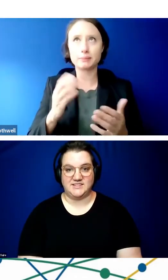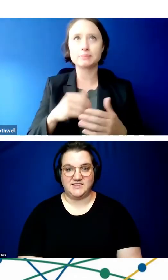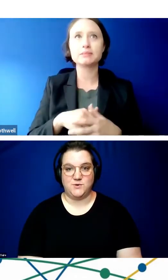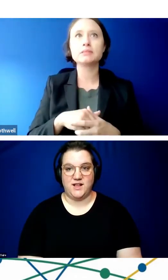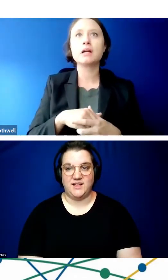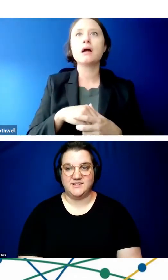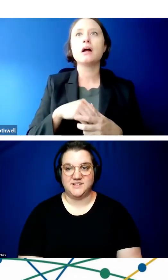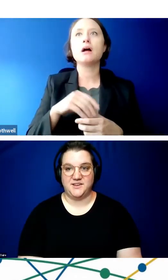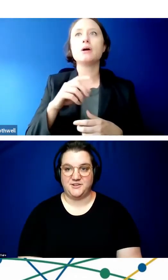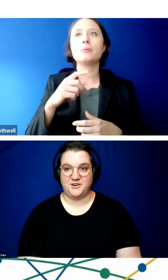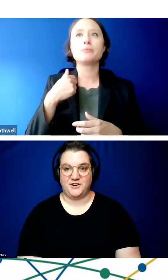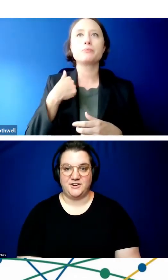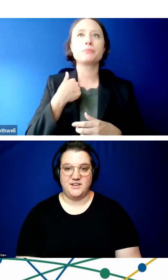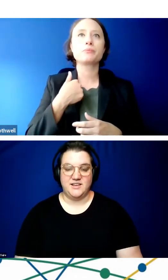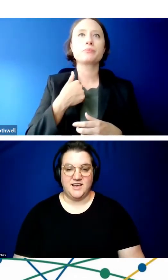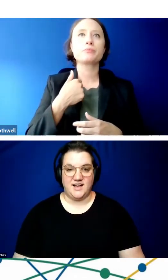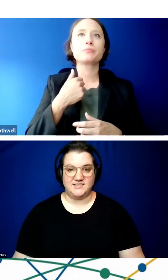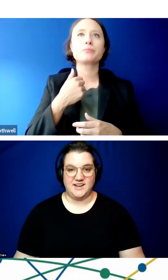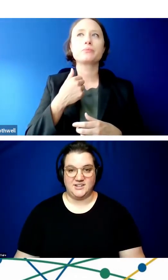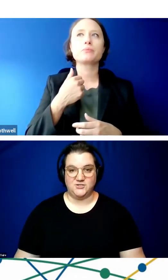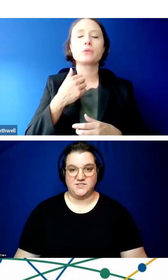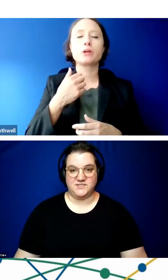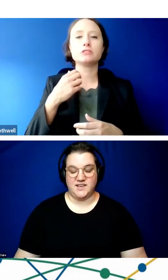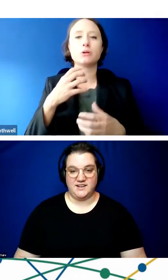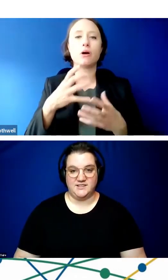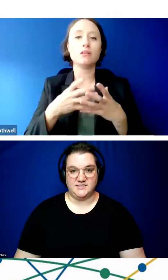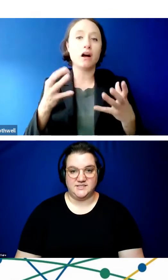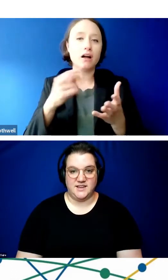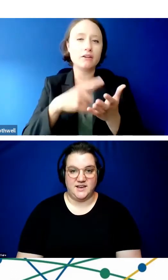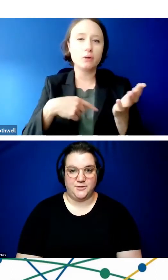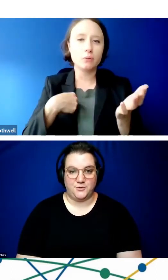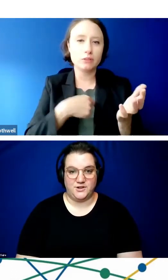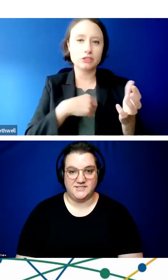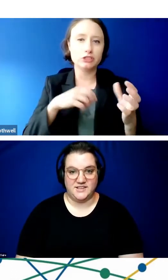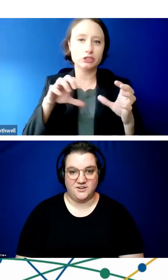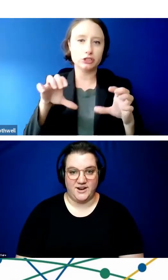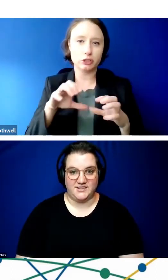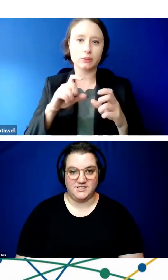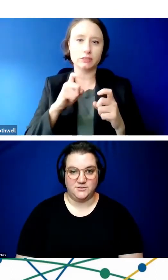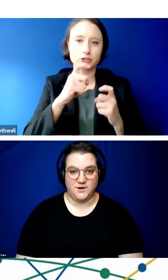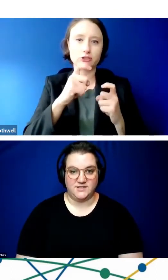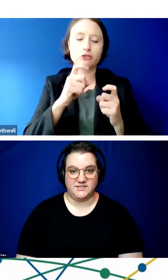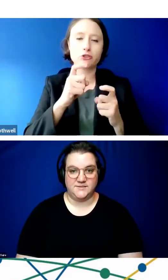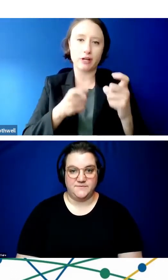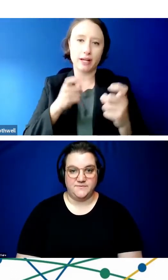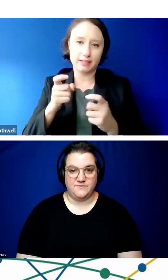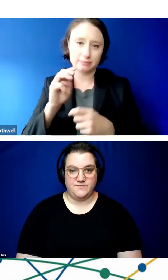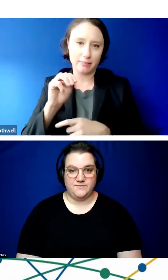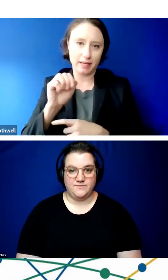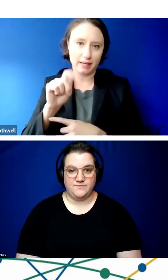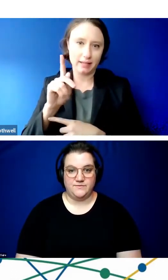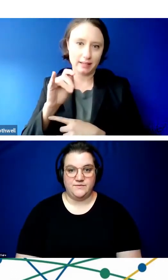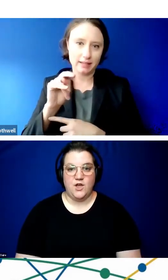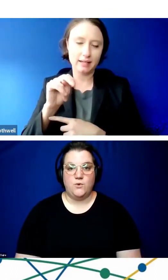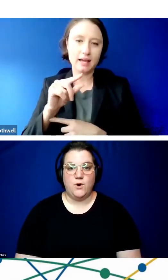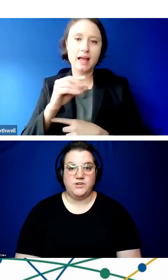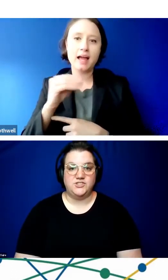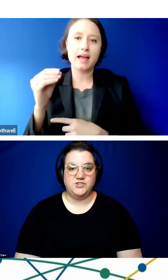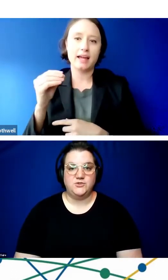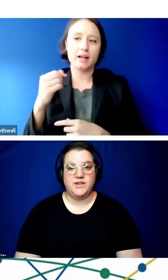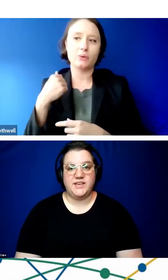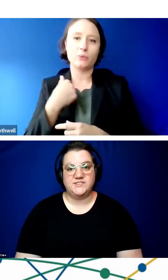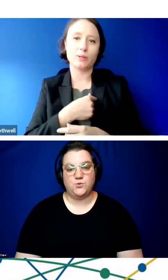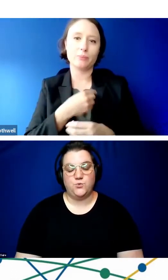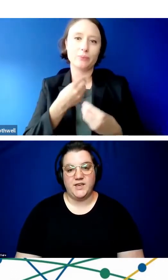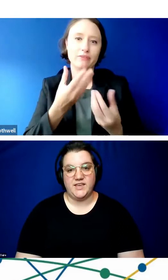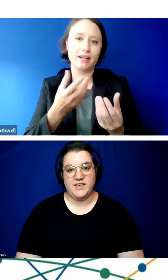Act, as well as other statutes and authorities that are granted to us. What